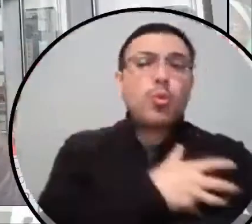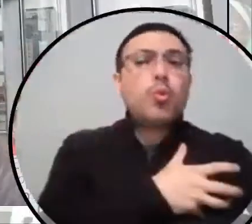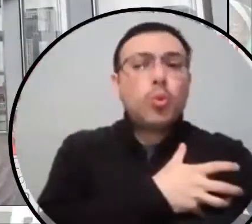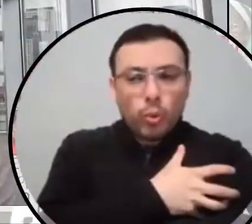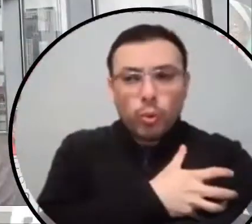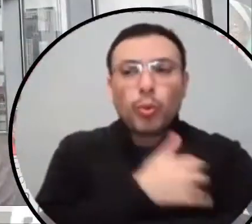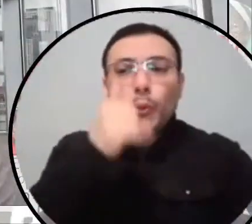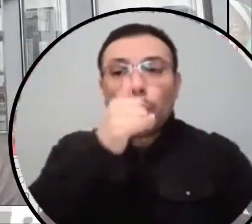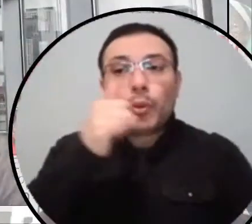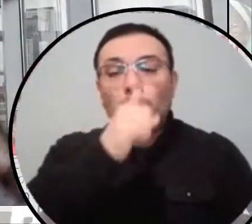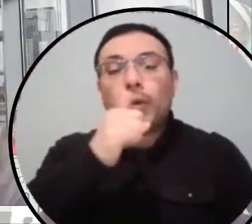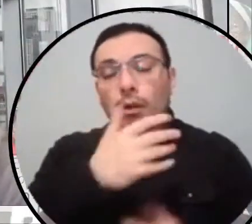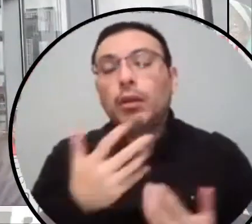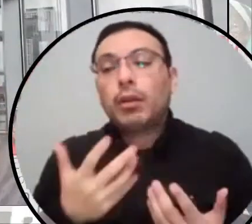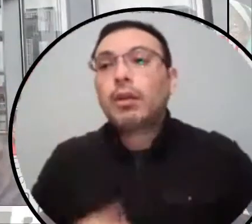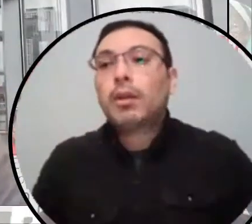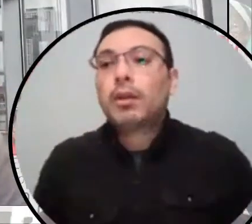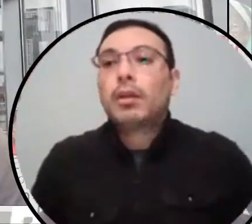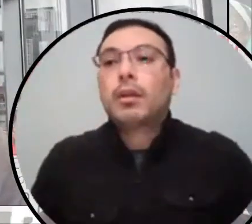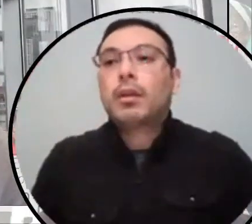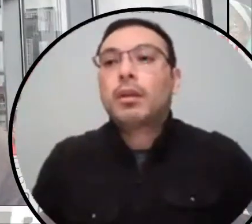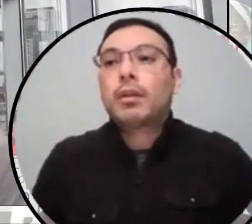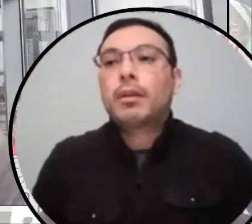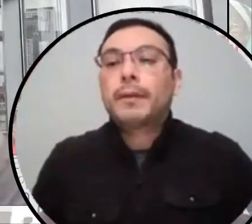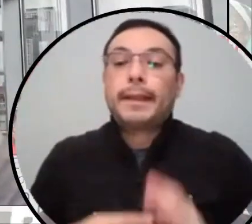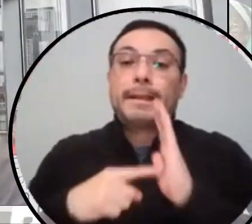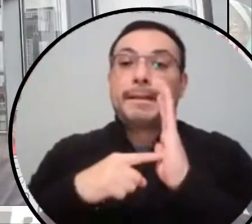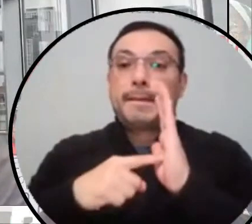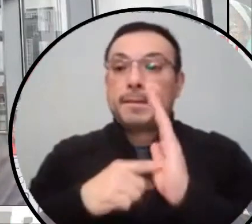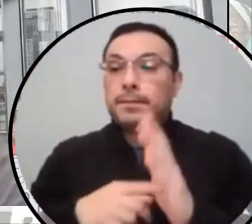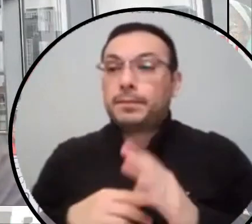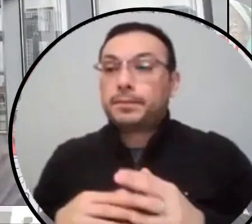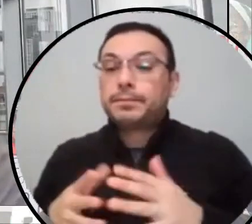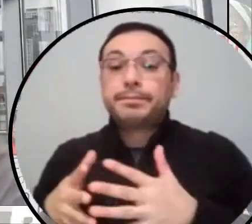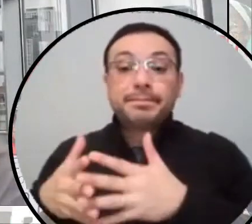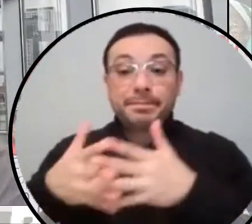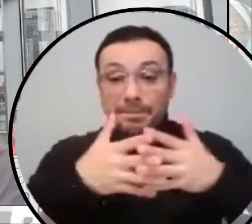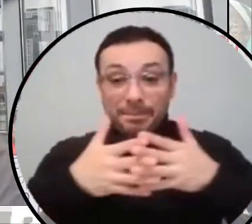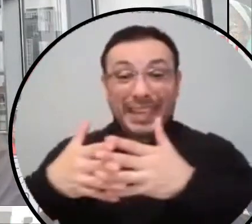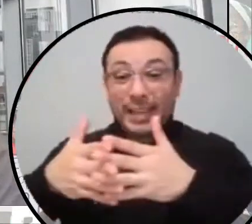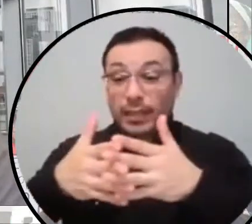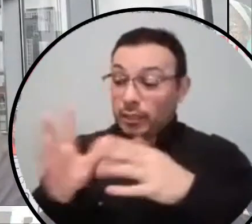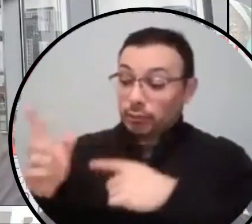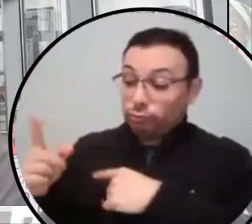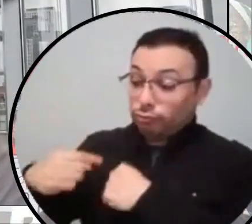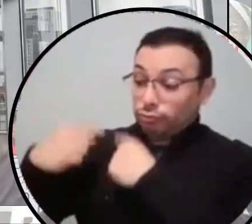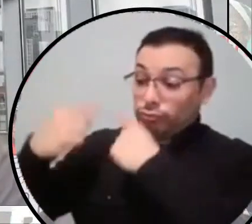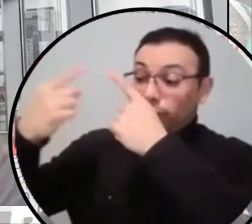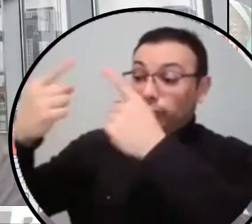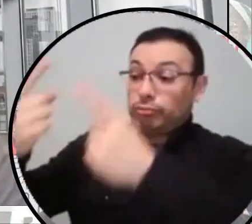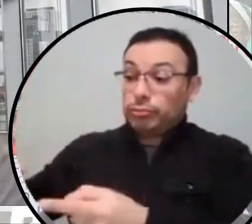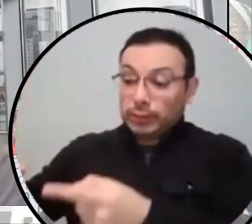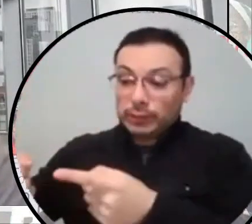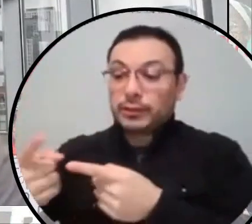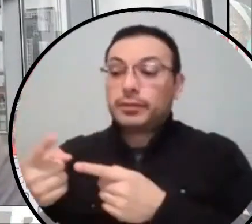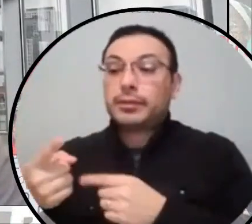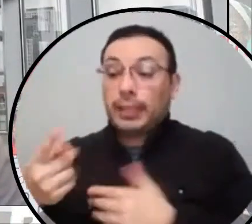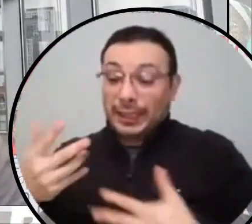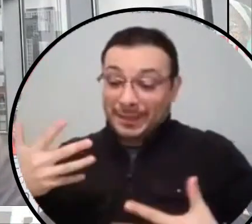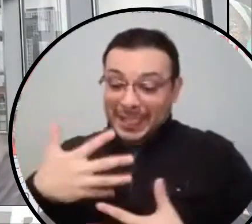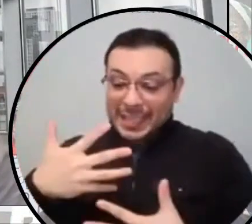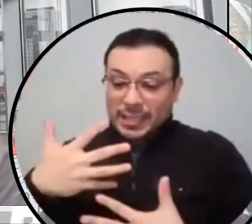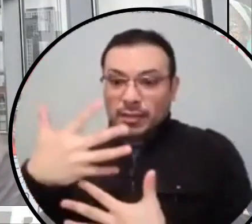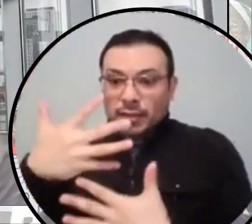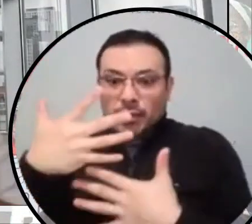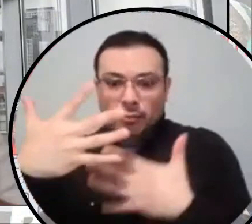making, uh, everyone fear, fear and hate the black and brown body, right? So, uh, the face of